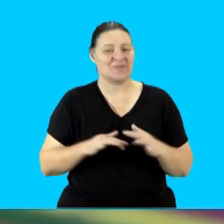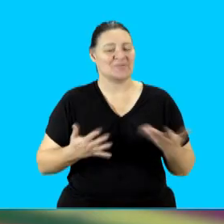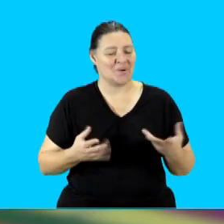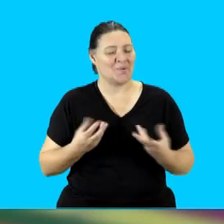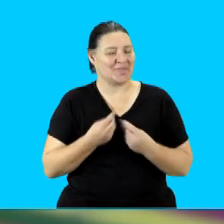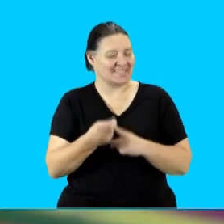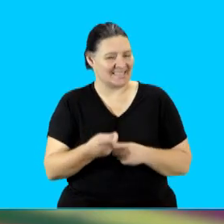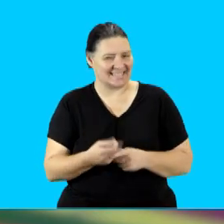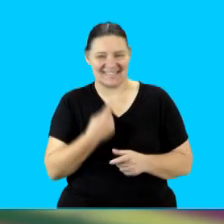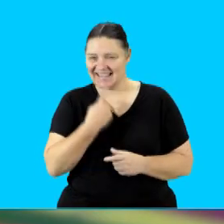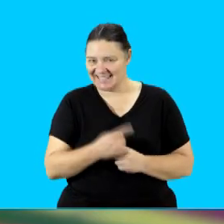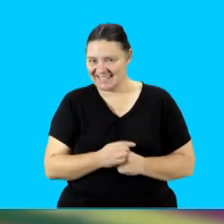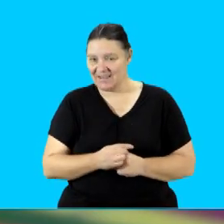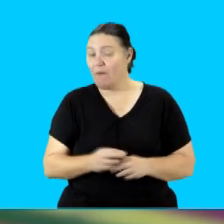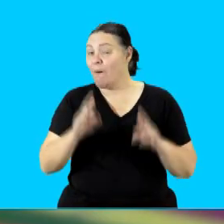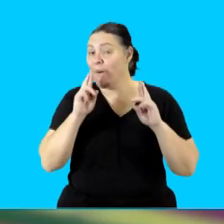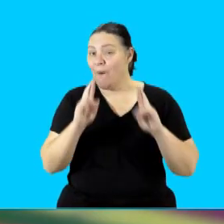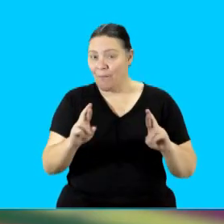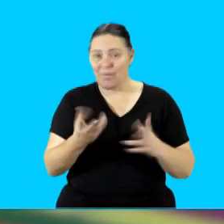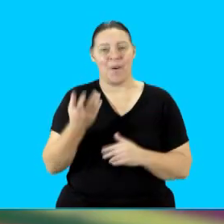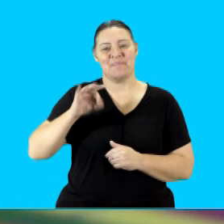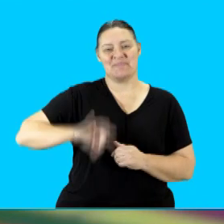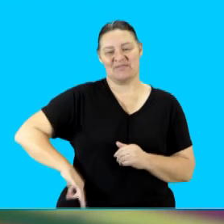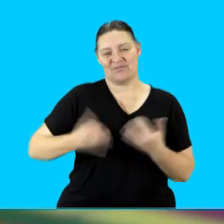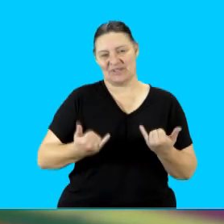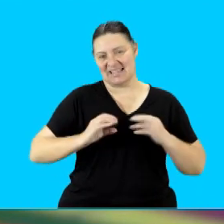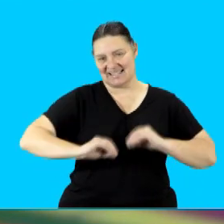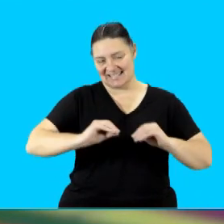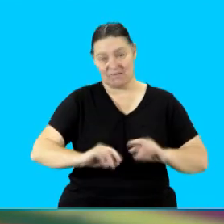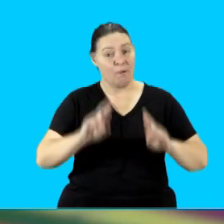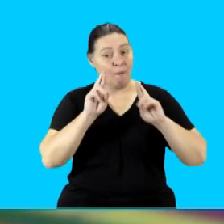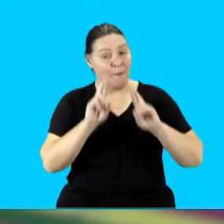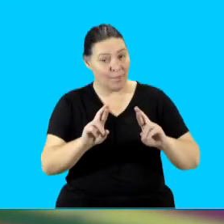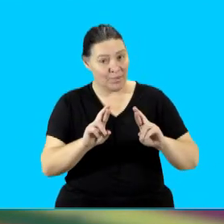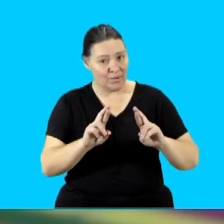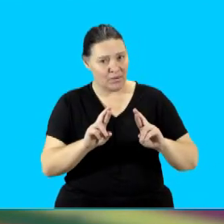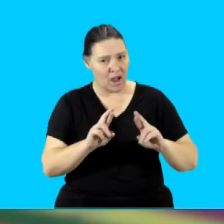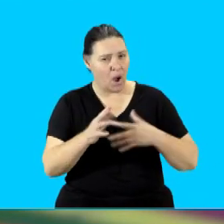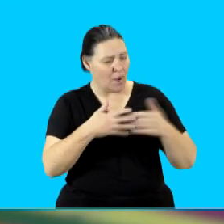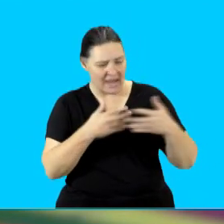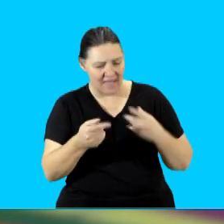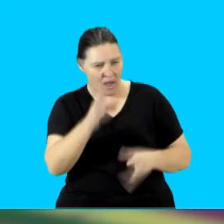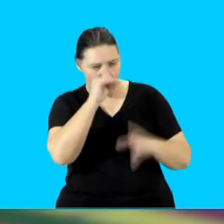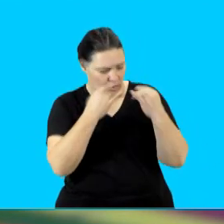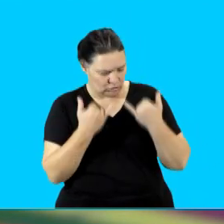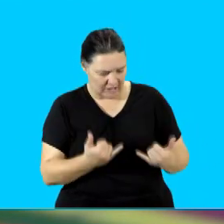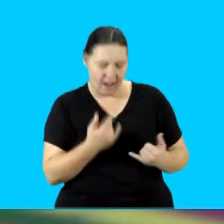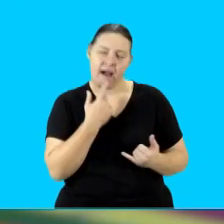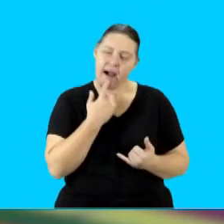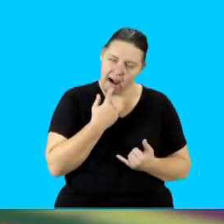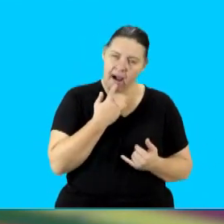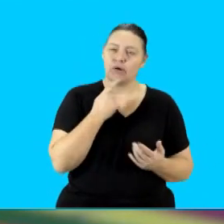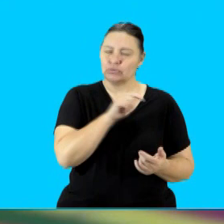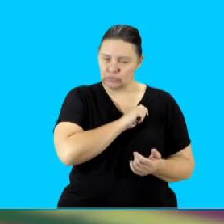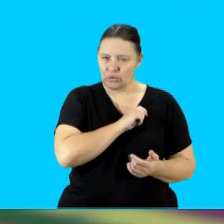So with that being said learners, I hope you have benefited and I hope that you're going to take whatever it is that you learned today